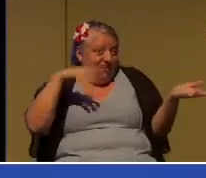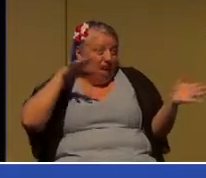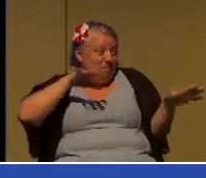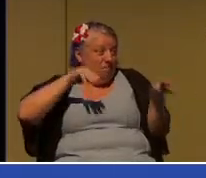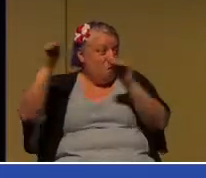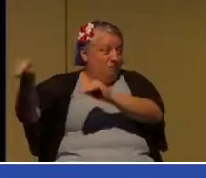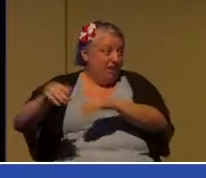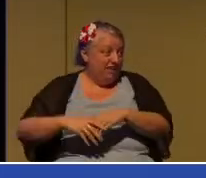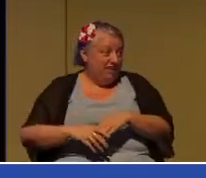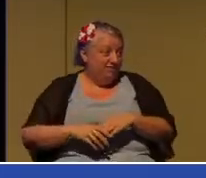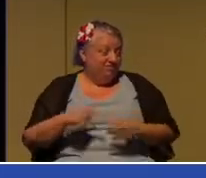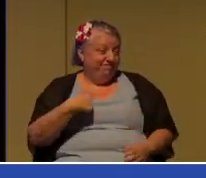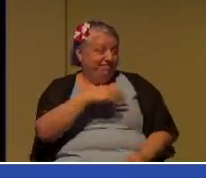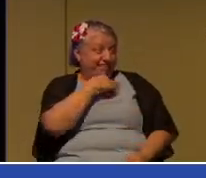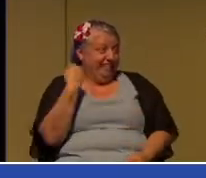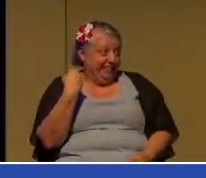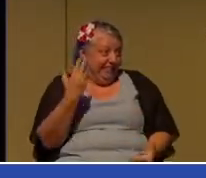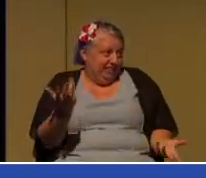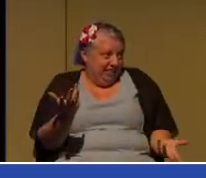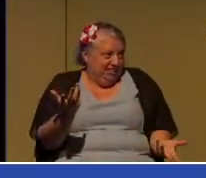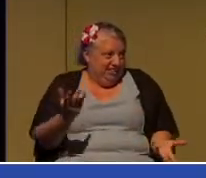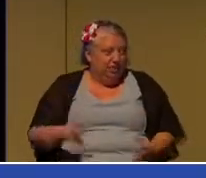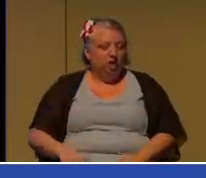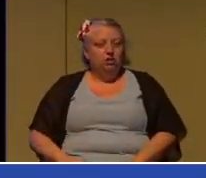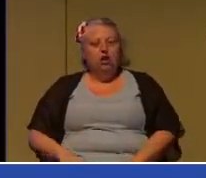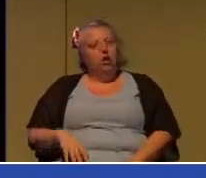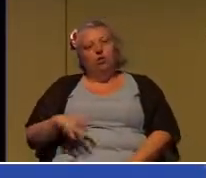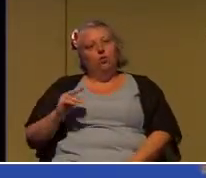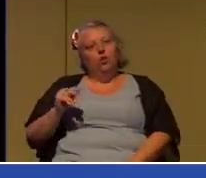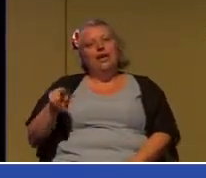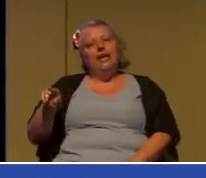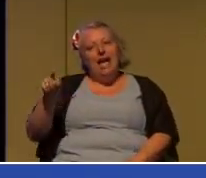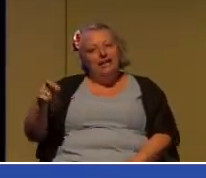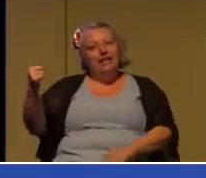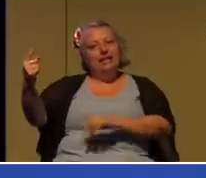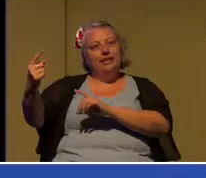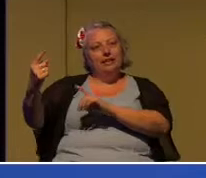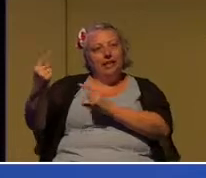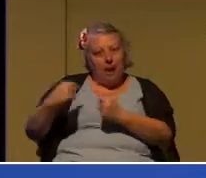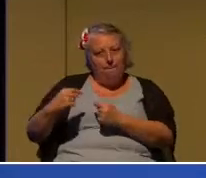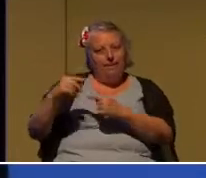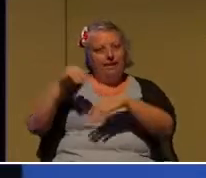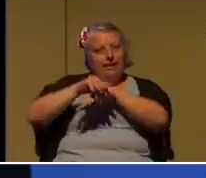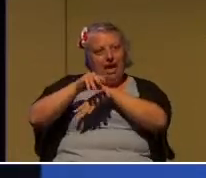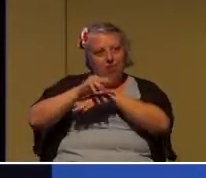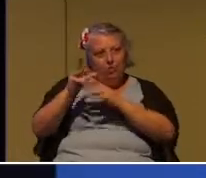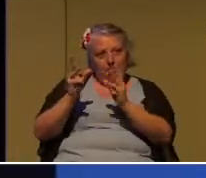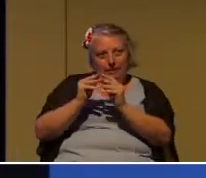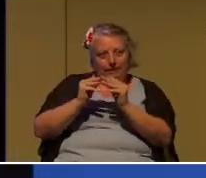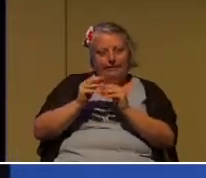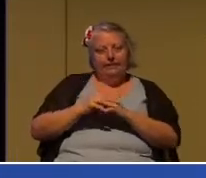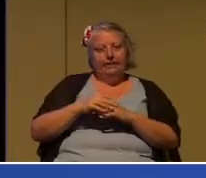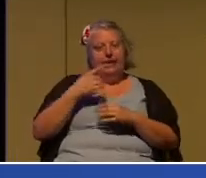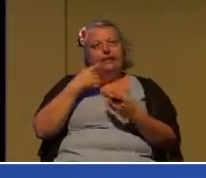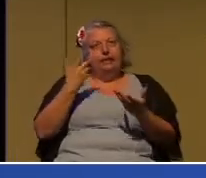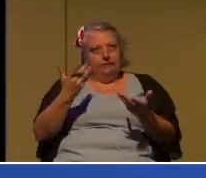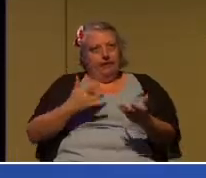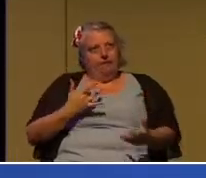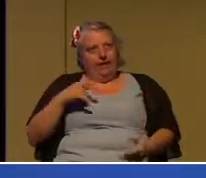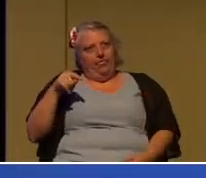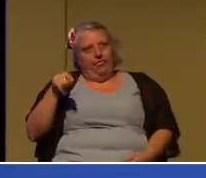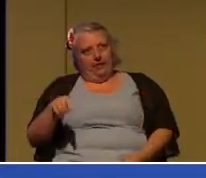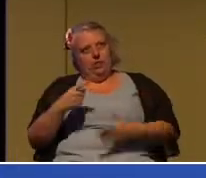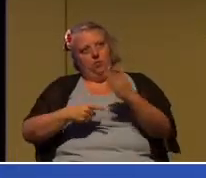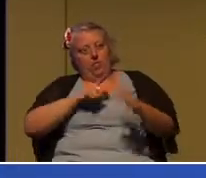I've had enough of it. No, he had to come to council and he had to say, this is what I believe the Lord is calling me to do.